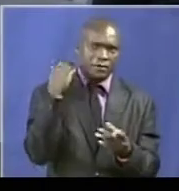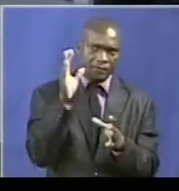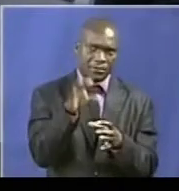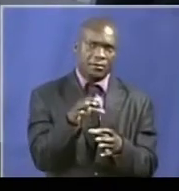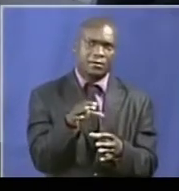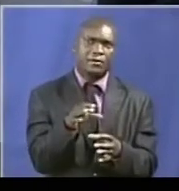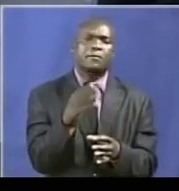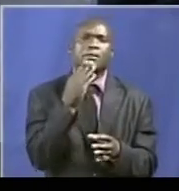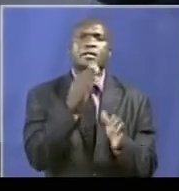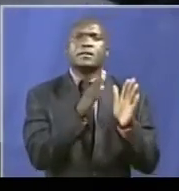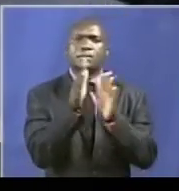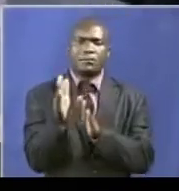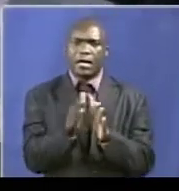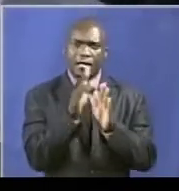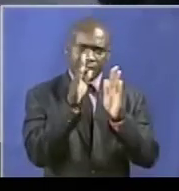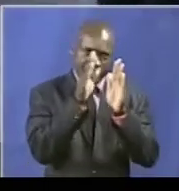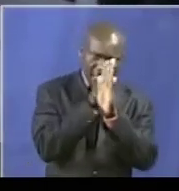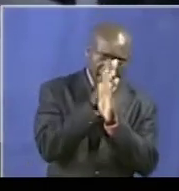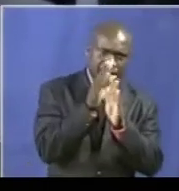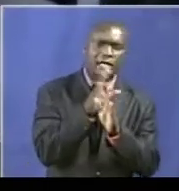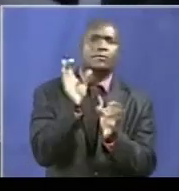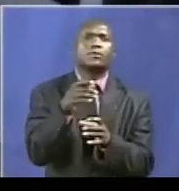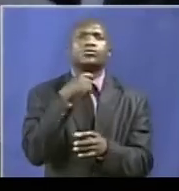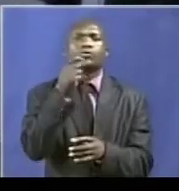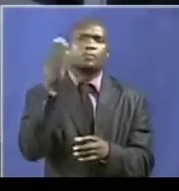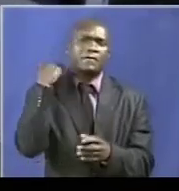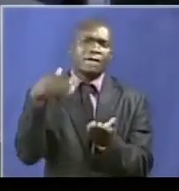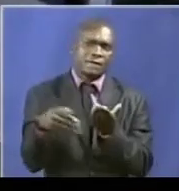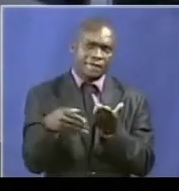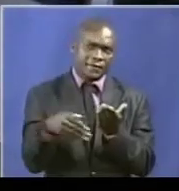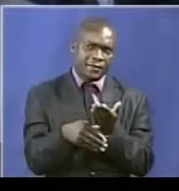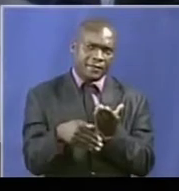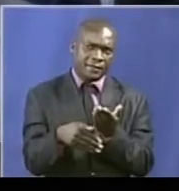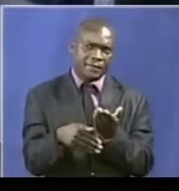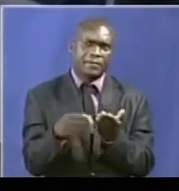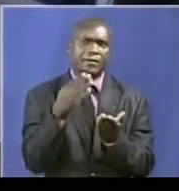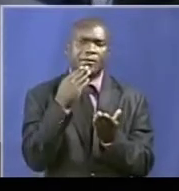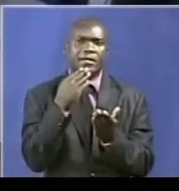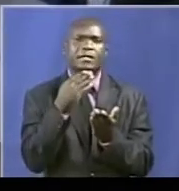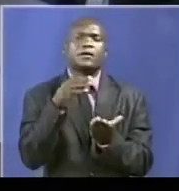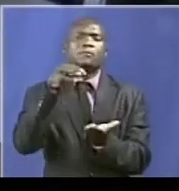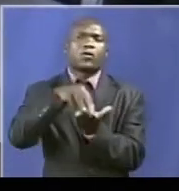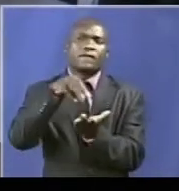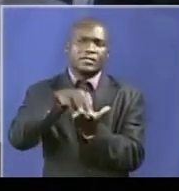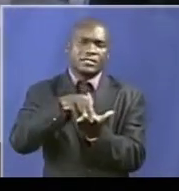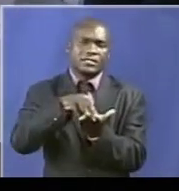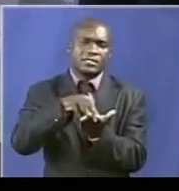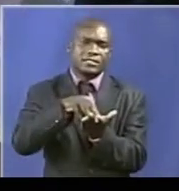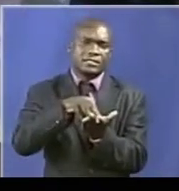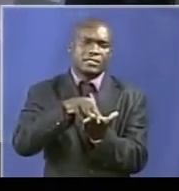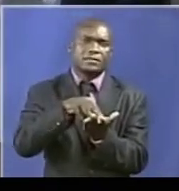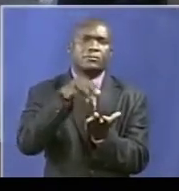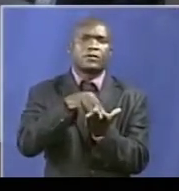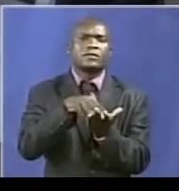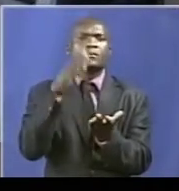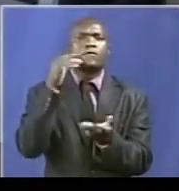was a grand plan. These people started with chairpersons from various provinces and happened to